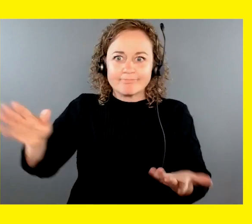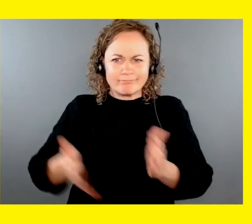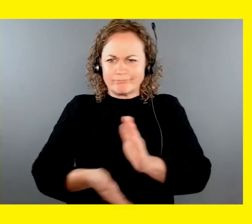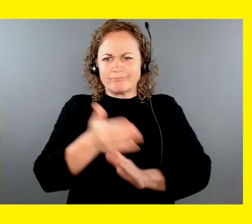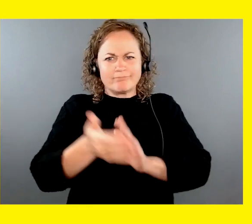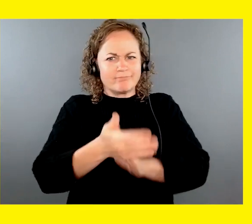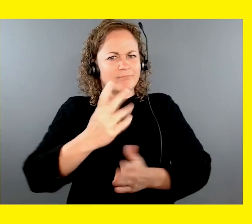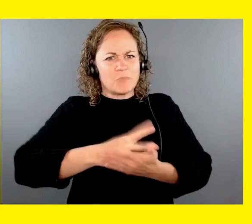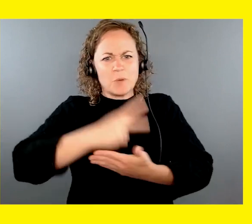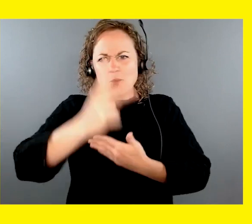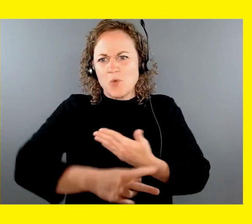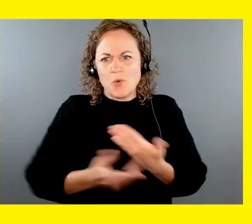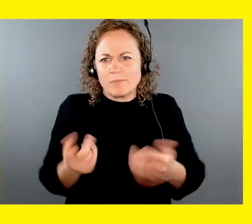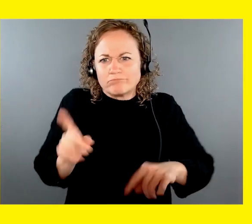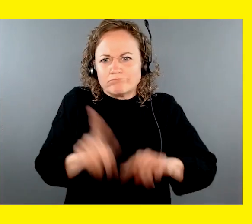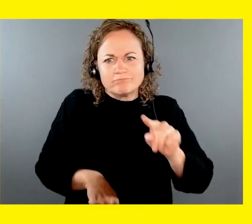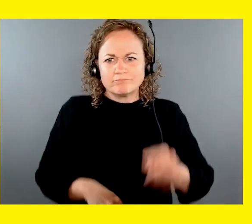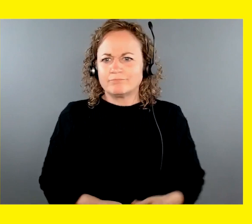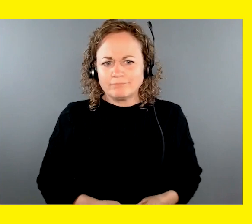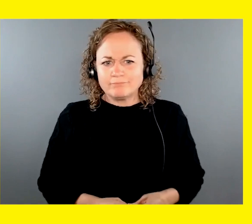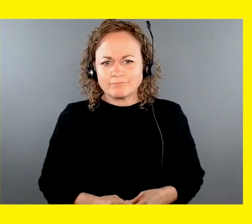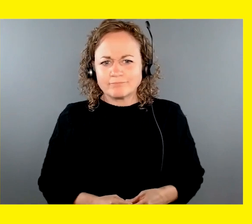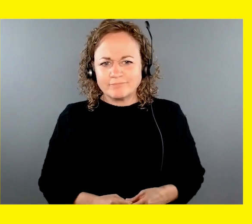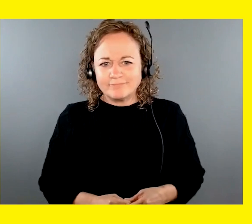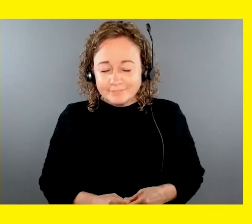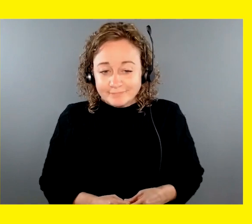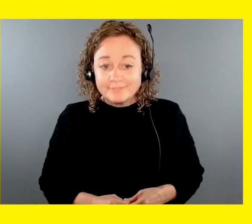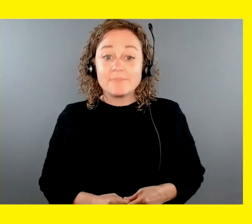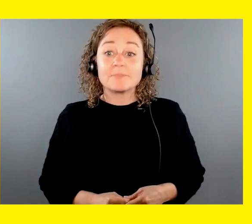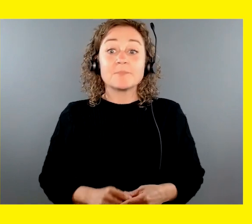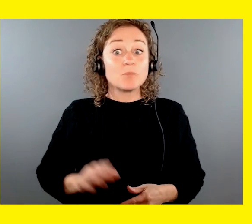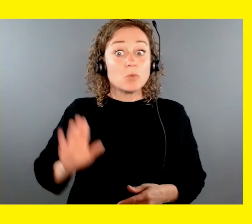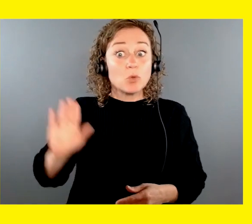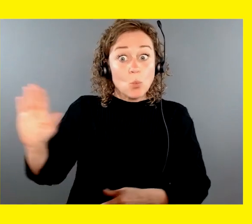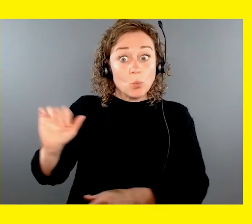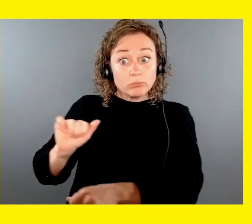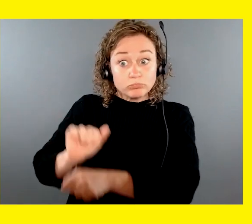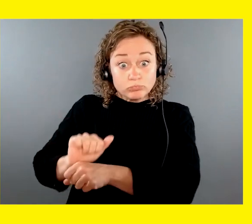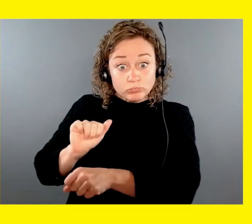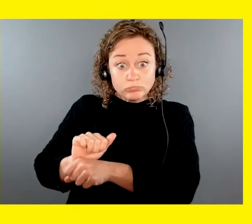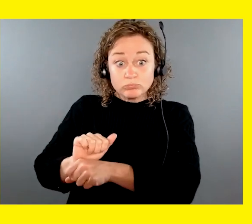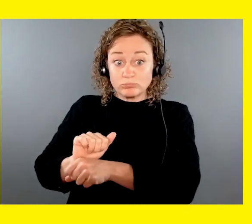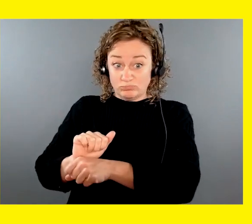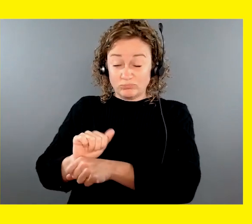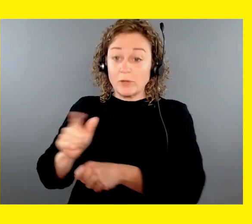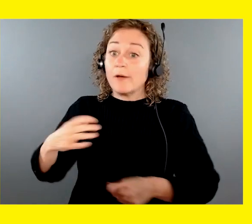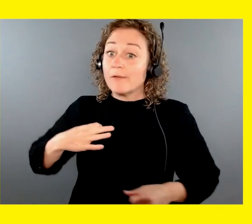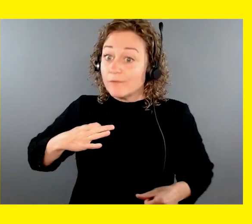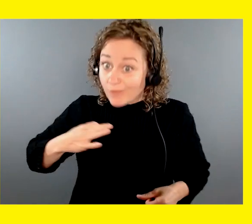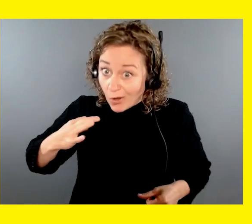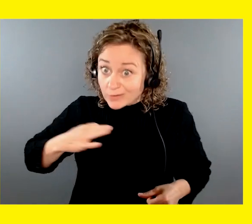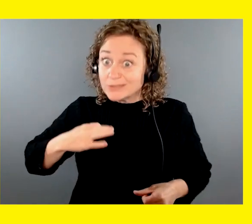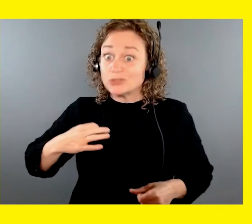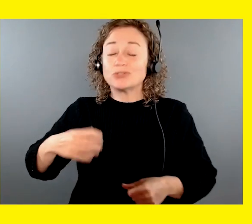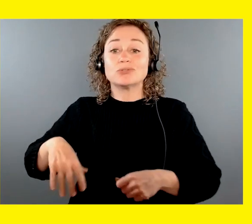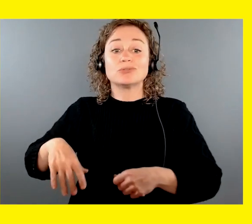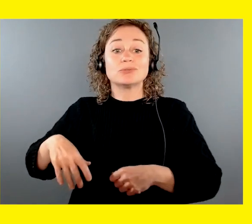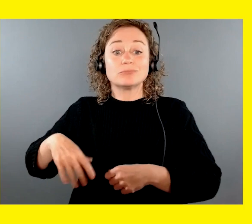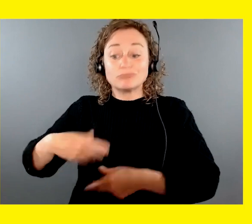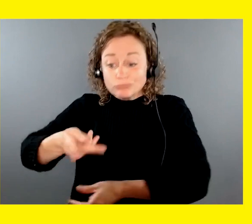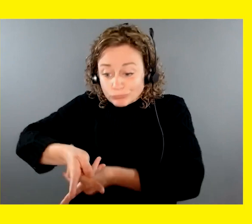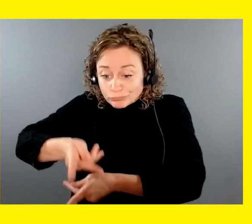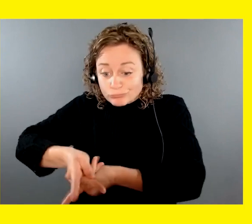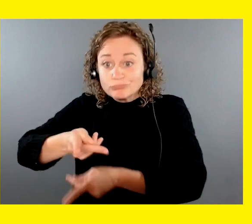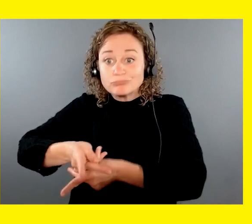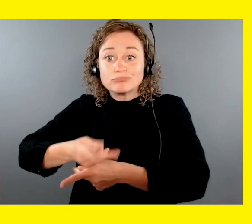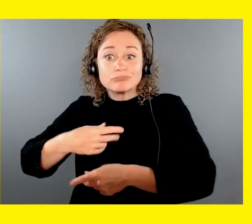without your support. I've been told, in fact, your role as volunteer puppy raisers and boarders is the